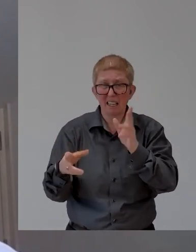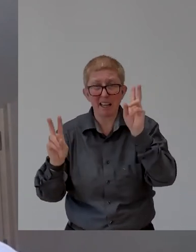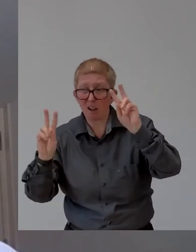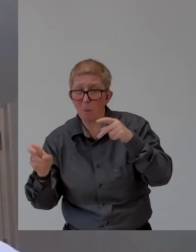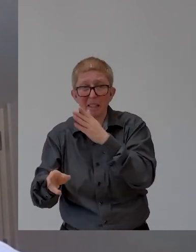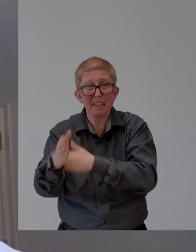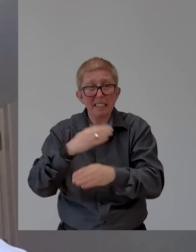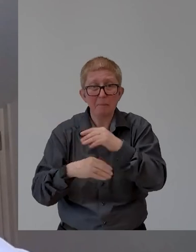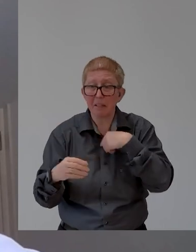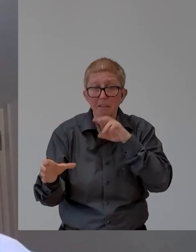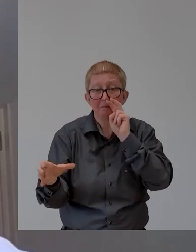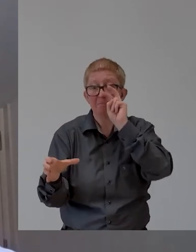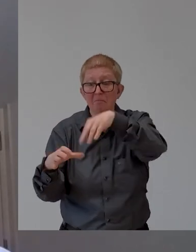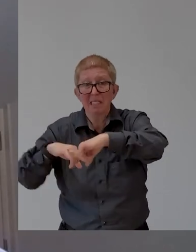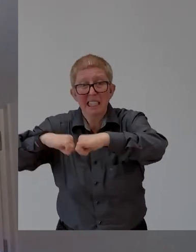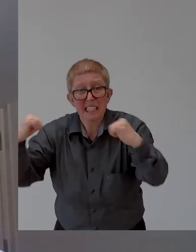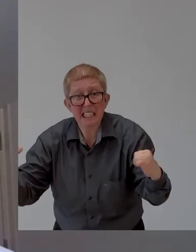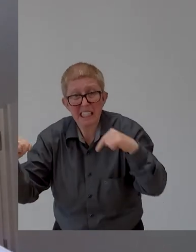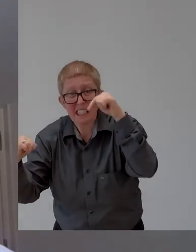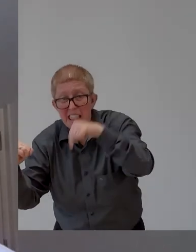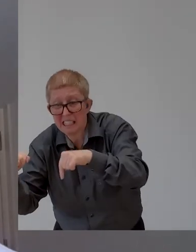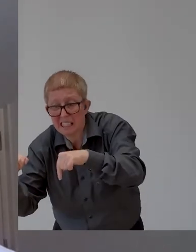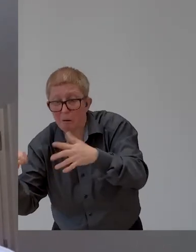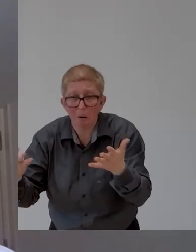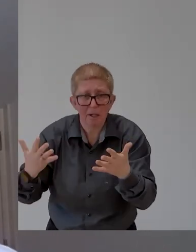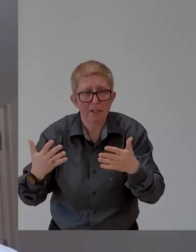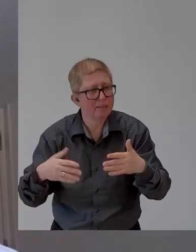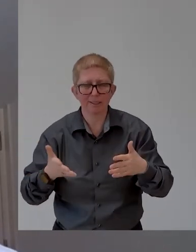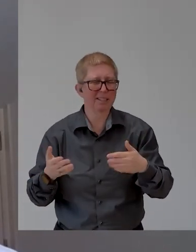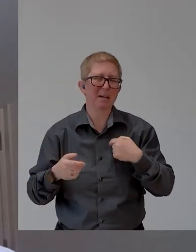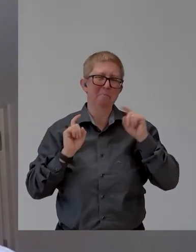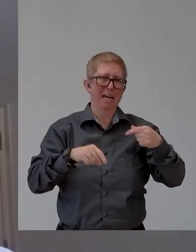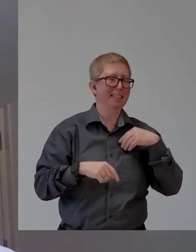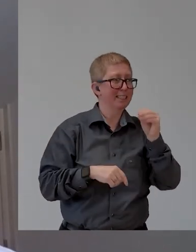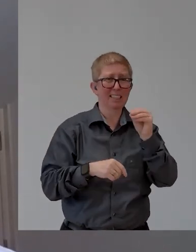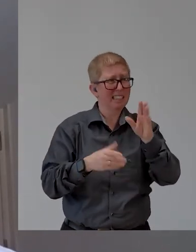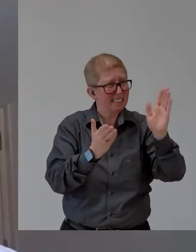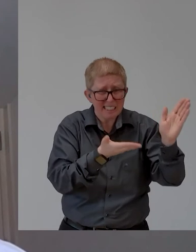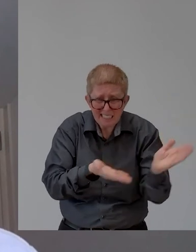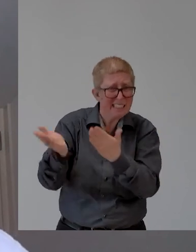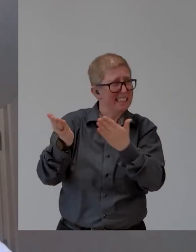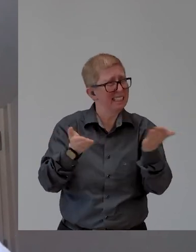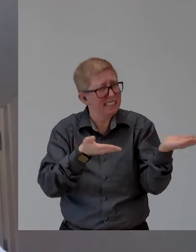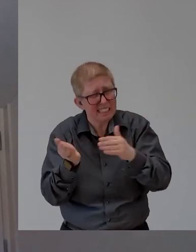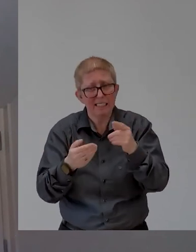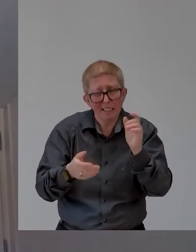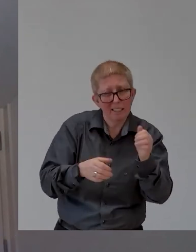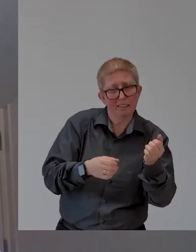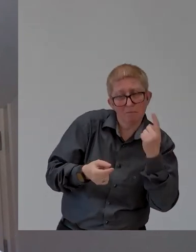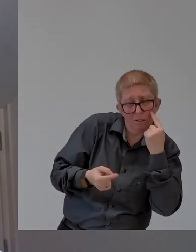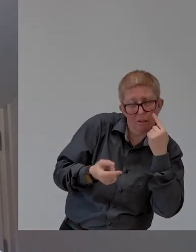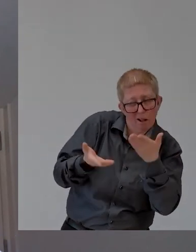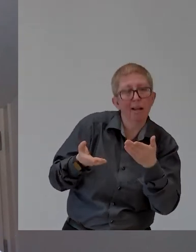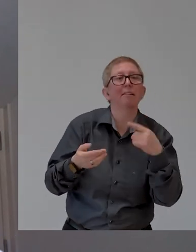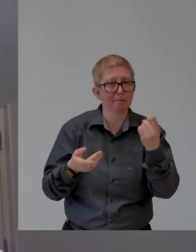that bit of encouragement. And so, so, so in, in thinking back to this, you know, um, I, I think many